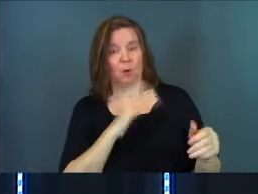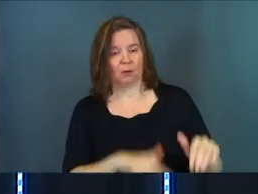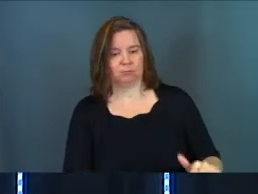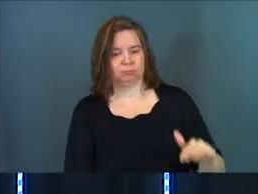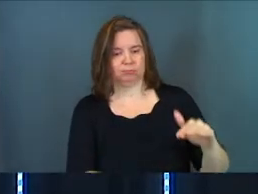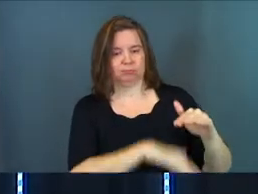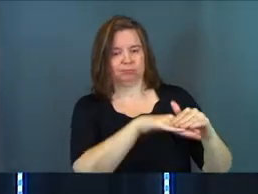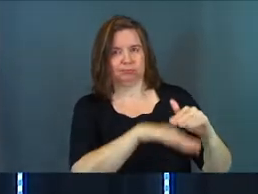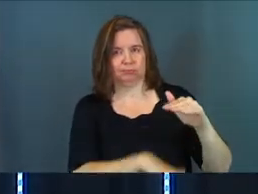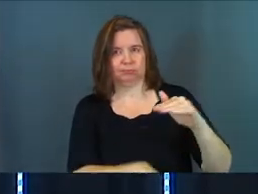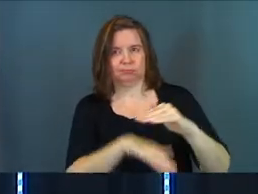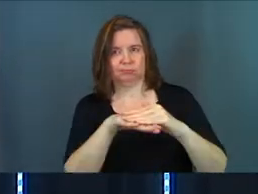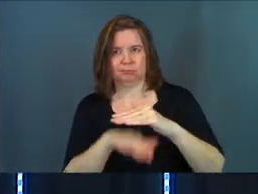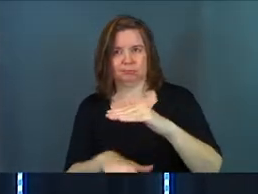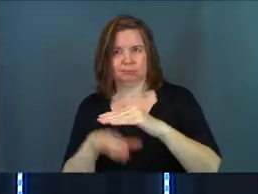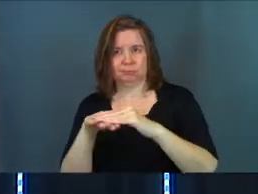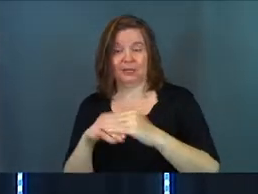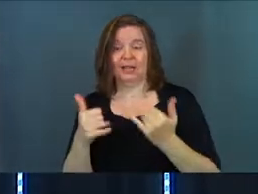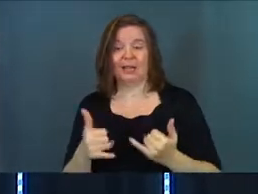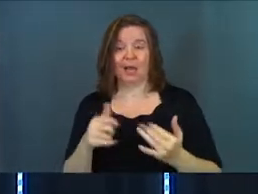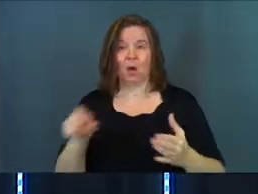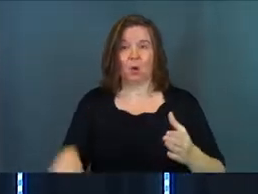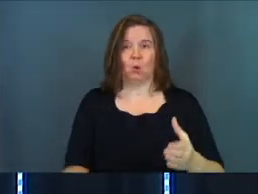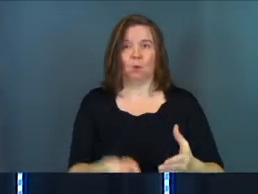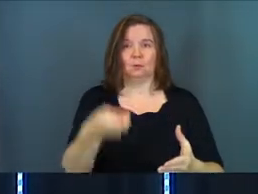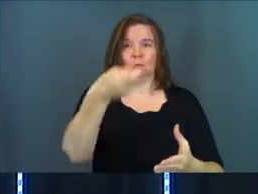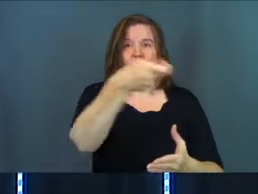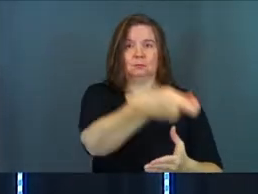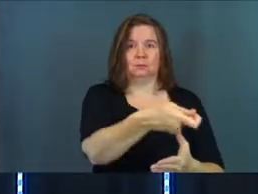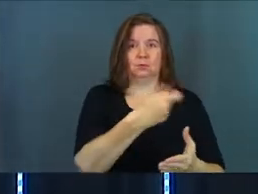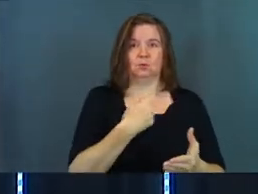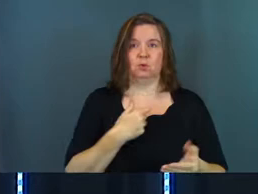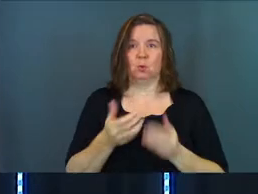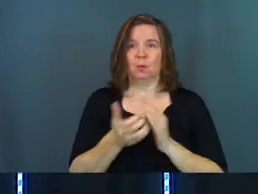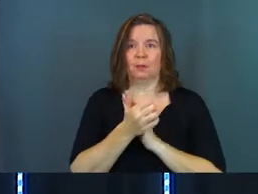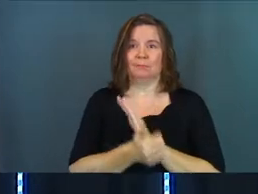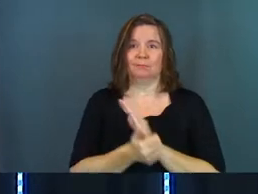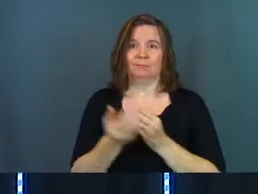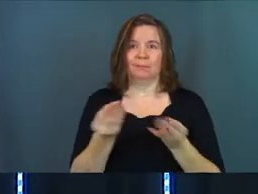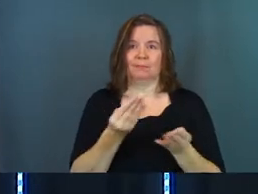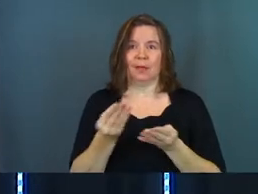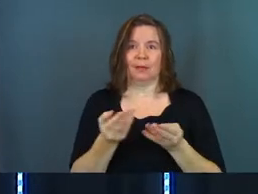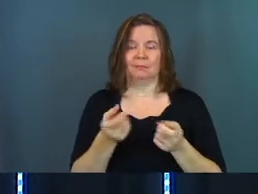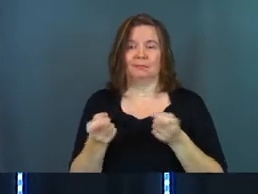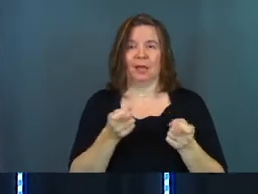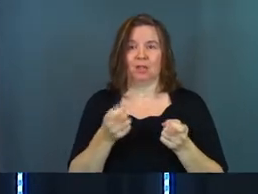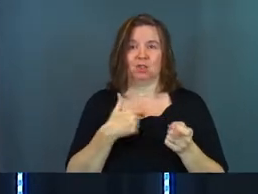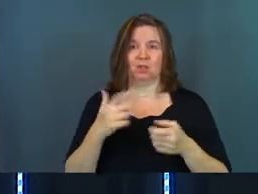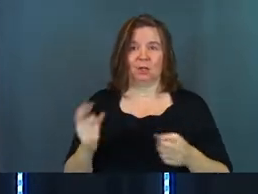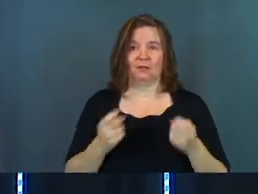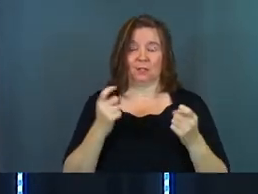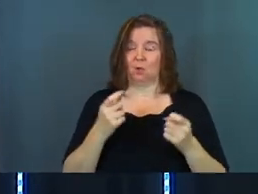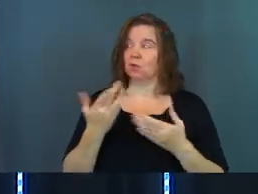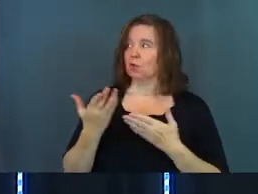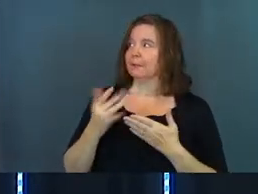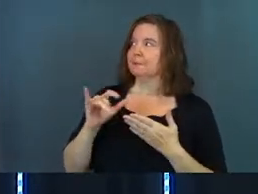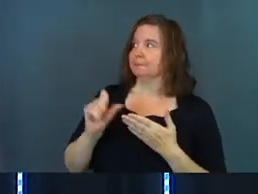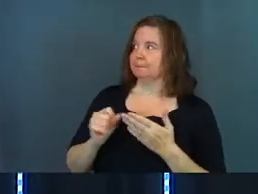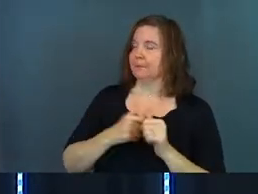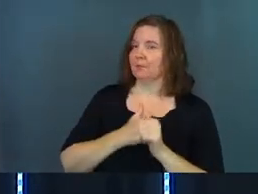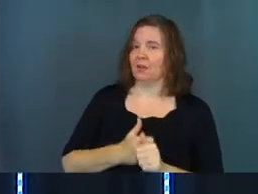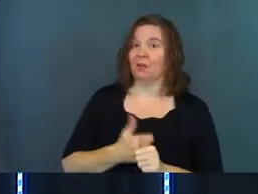jars had been filled, he said, now dip some out and take it to the master of ceremonies. And so the servants followed his instructions.